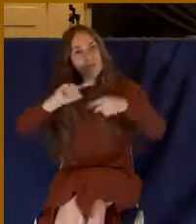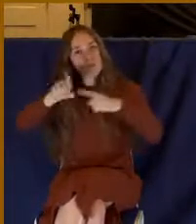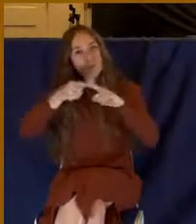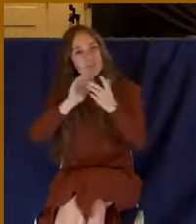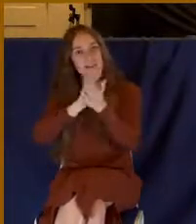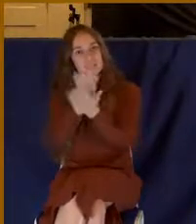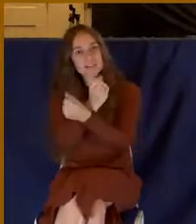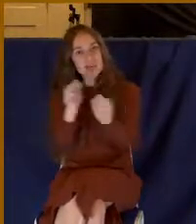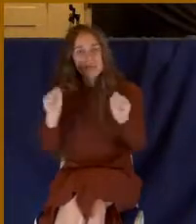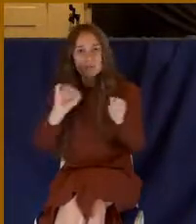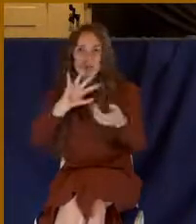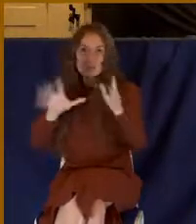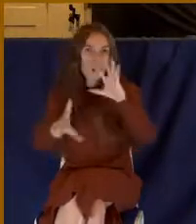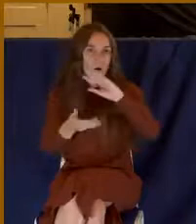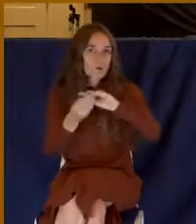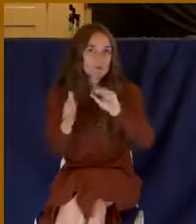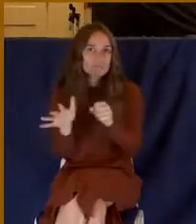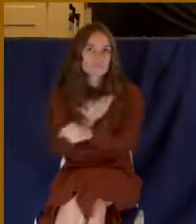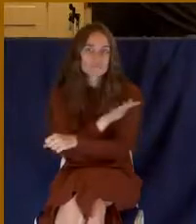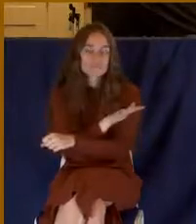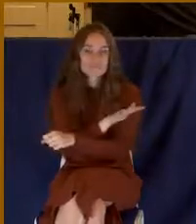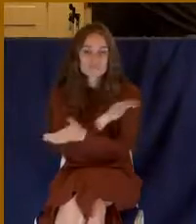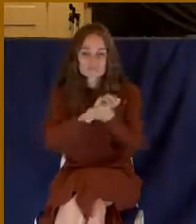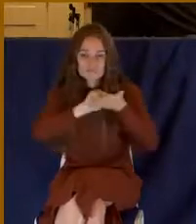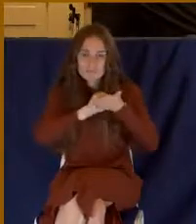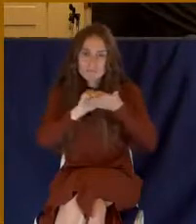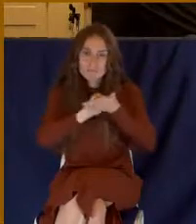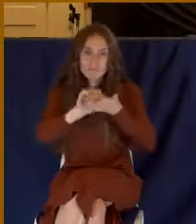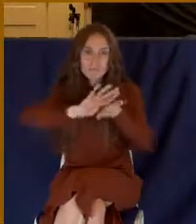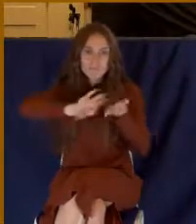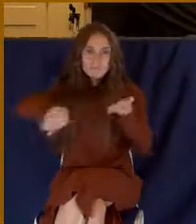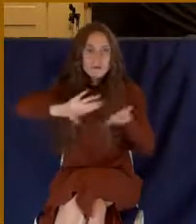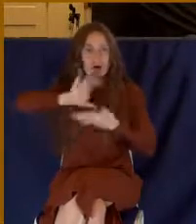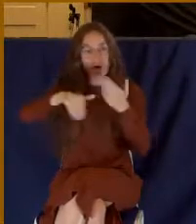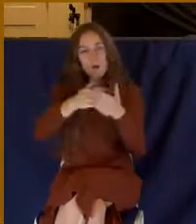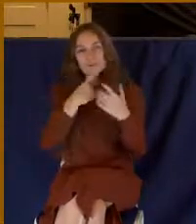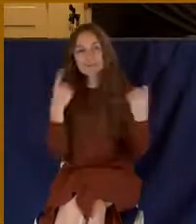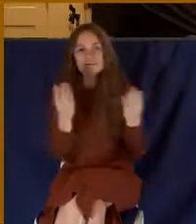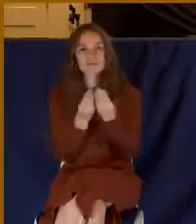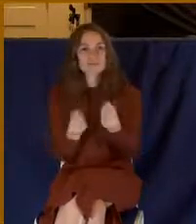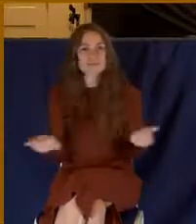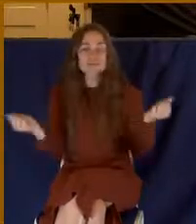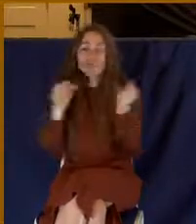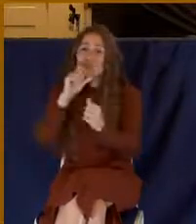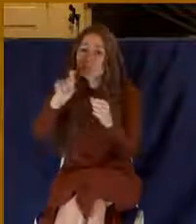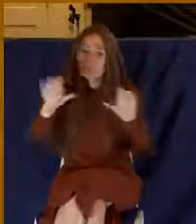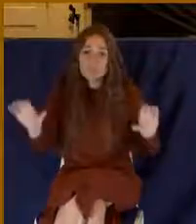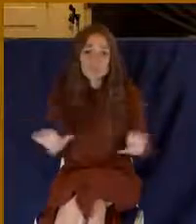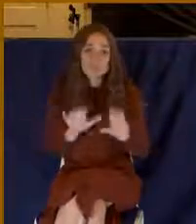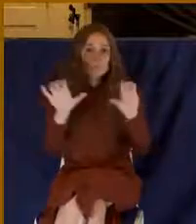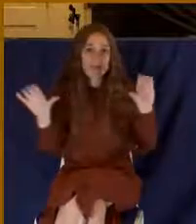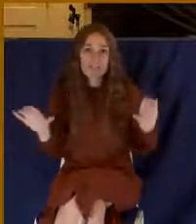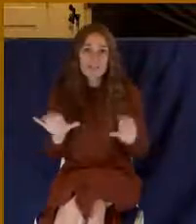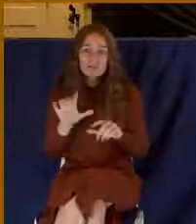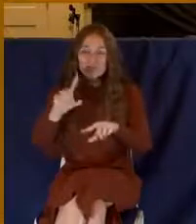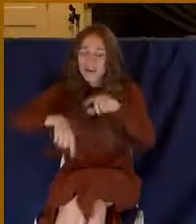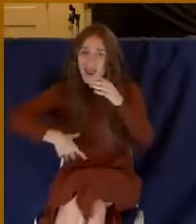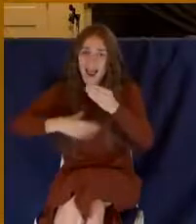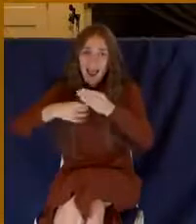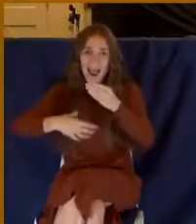They're blotted out. They're gone. That's why you don't need any ritual. Nothing can add to that.